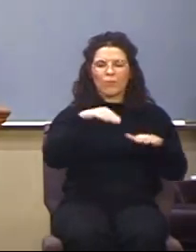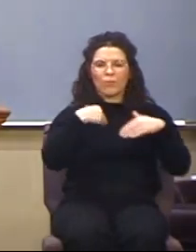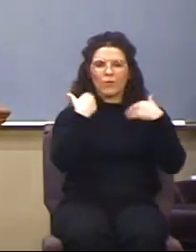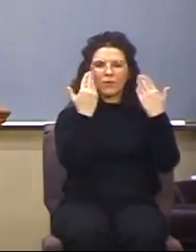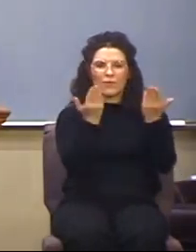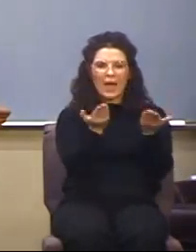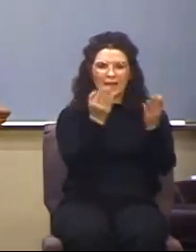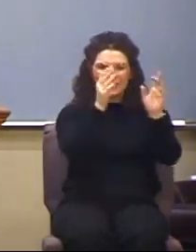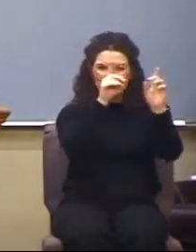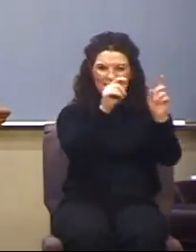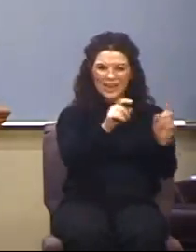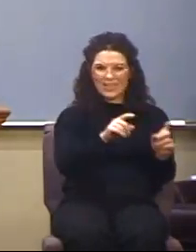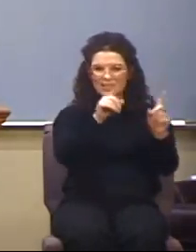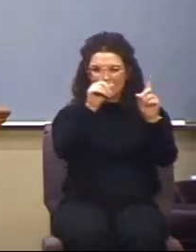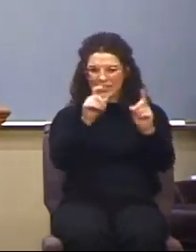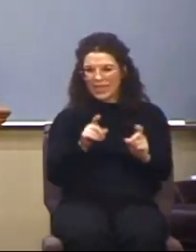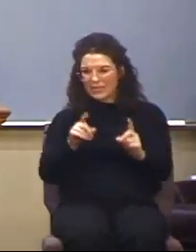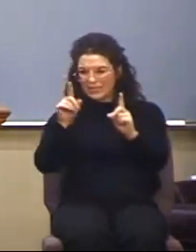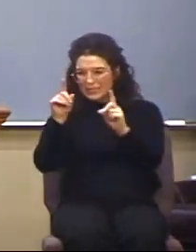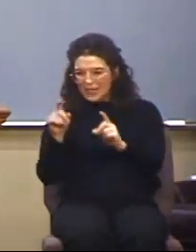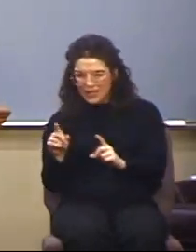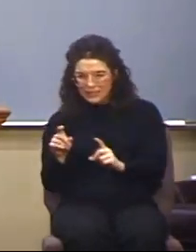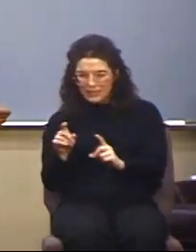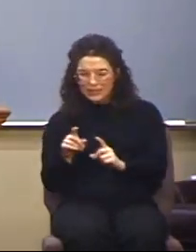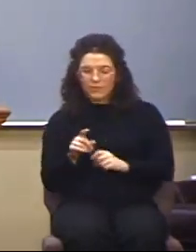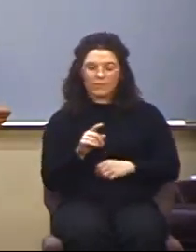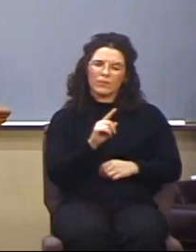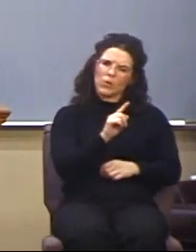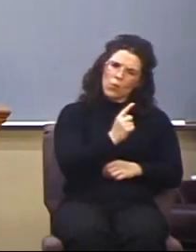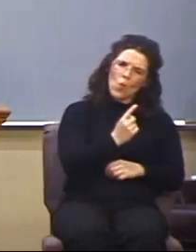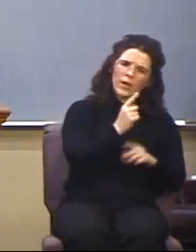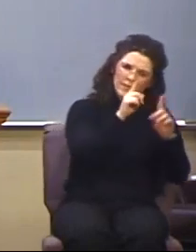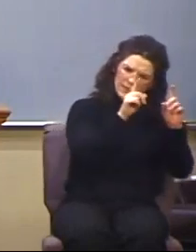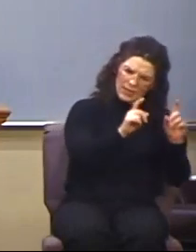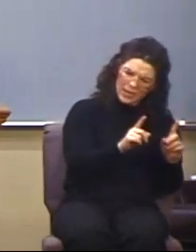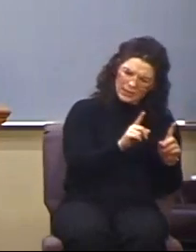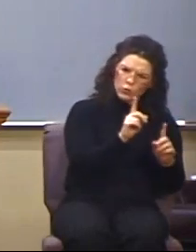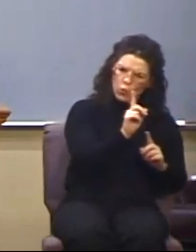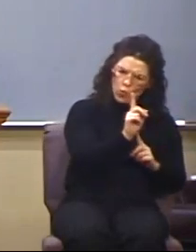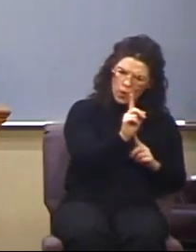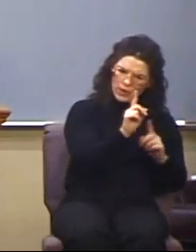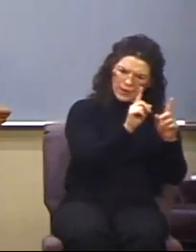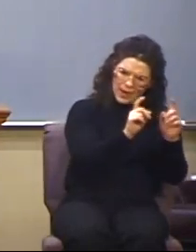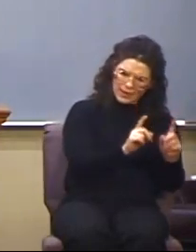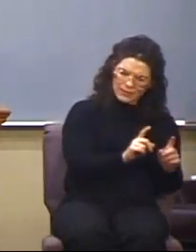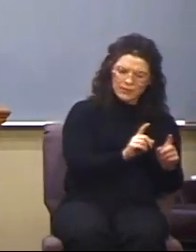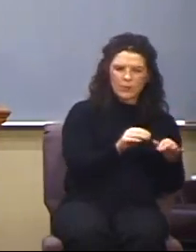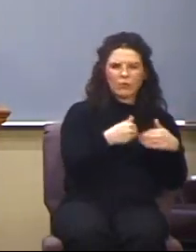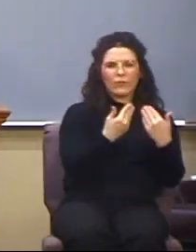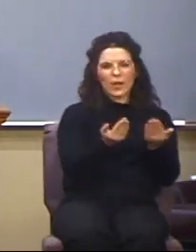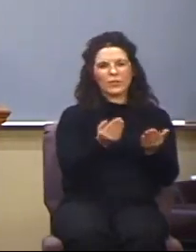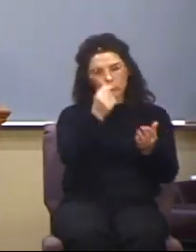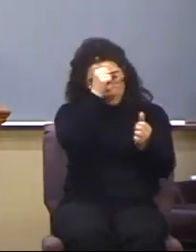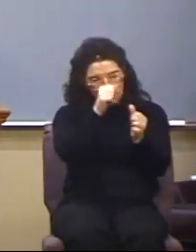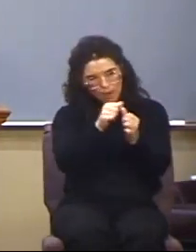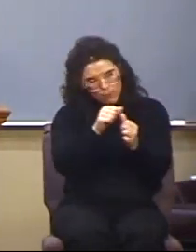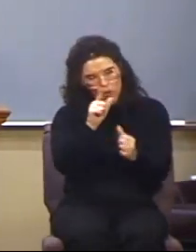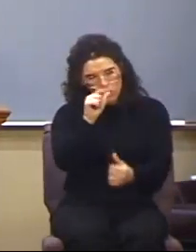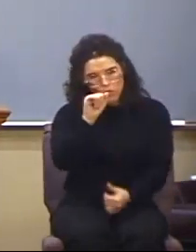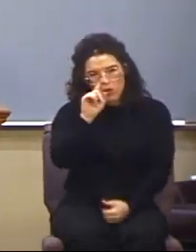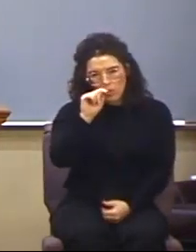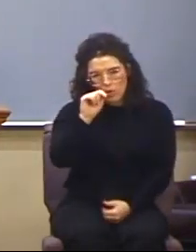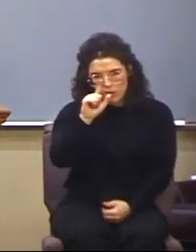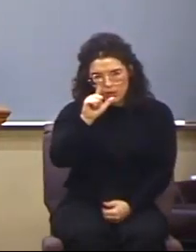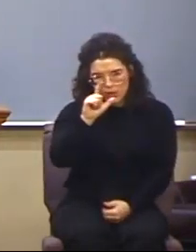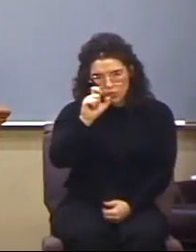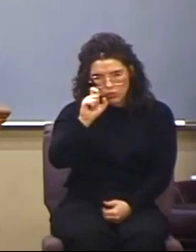one of the tests that John, in 1 John, provides, again, for the little flock, in relationship to the 70th week of Daniel,